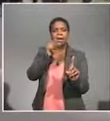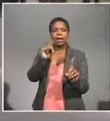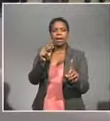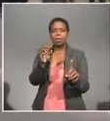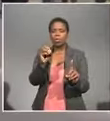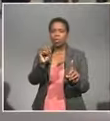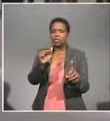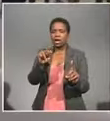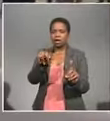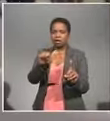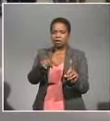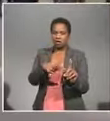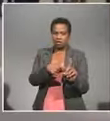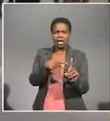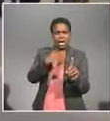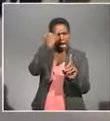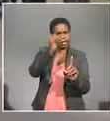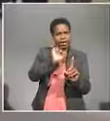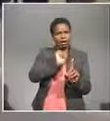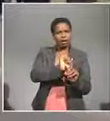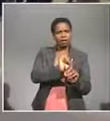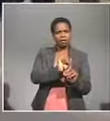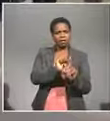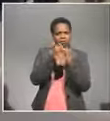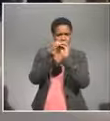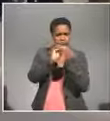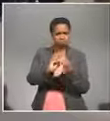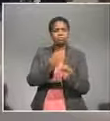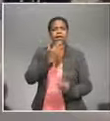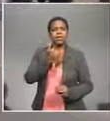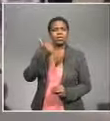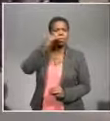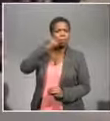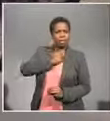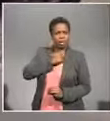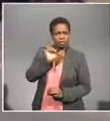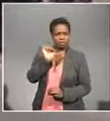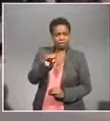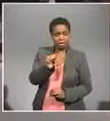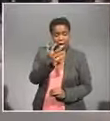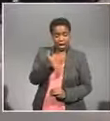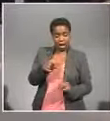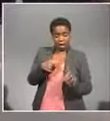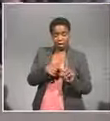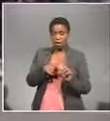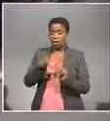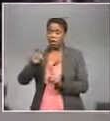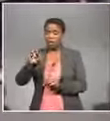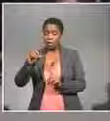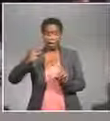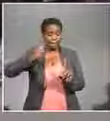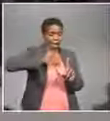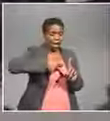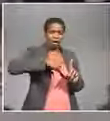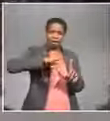profited from unkosana Makati's idea his supporters today descended on the company's head office calling for him